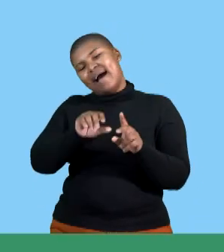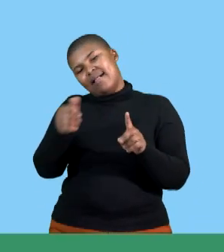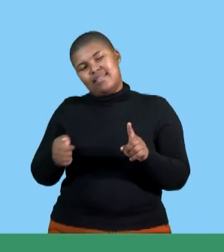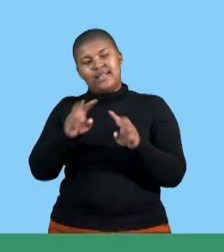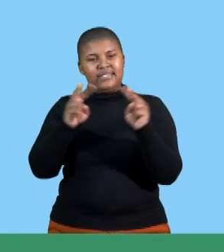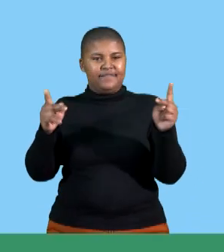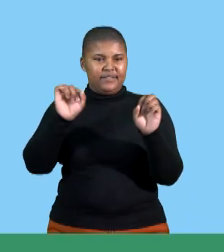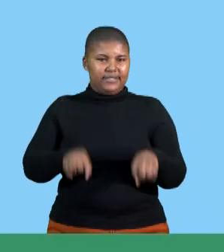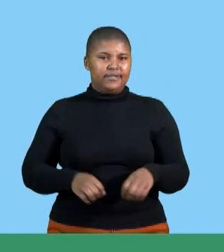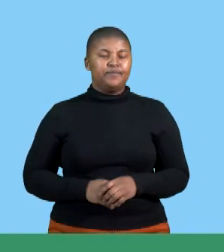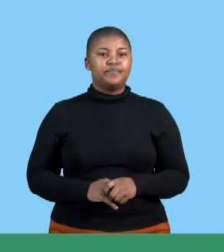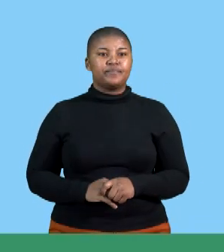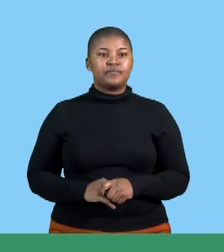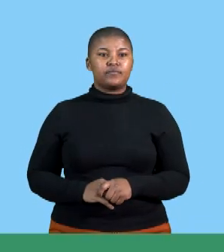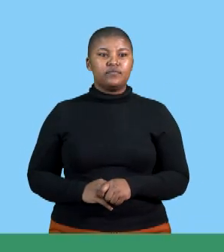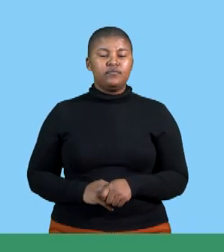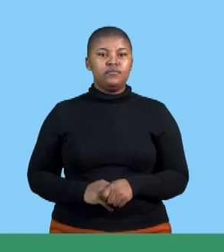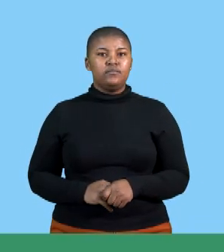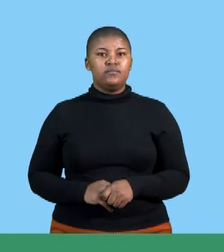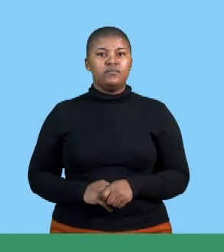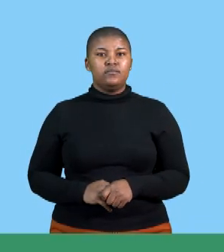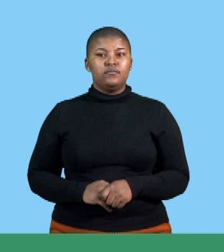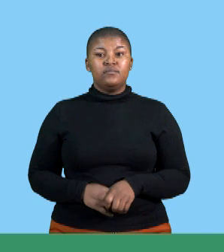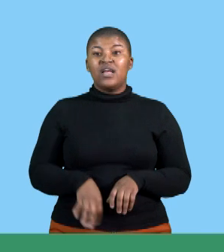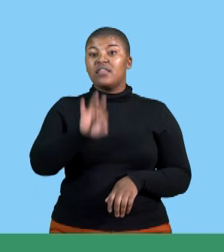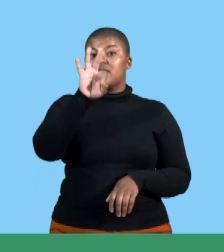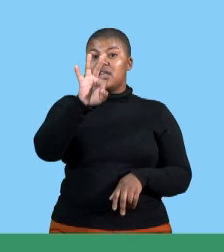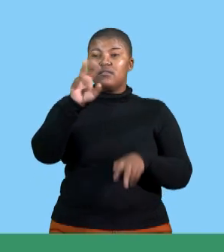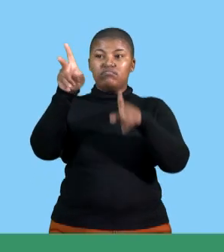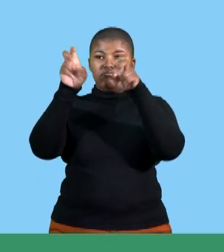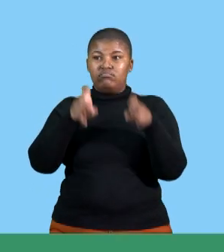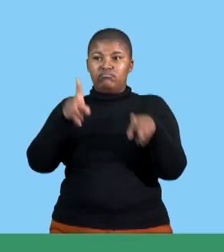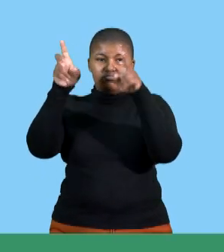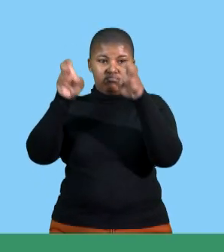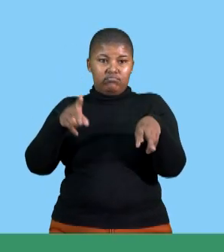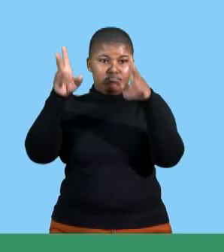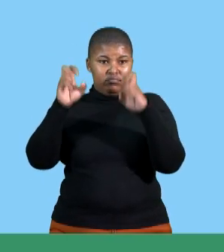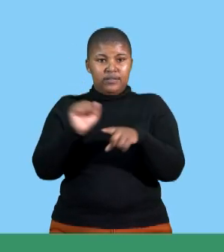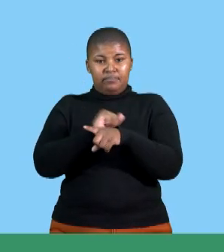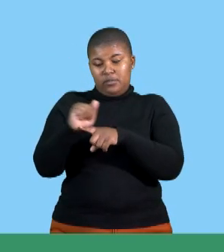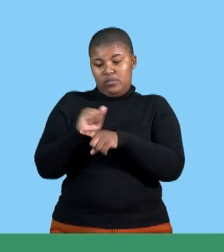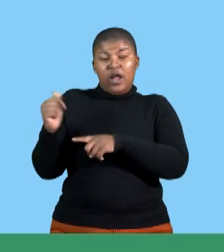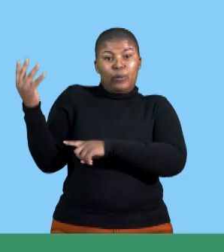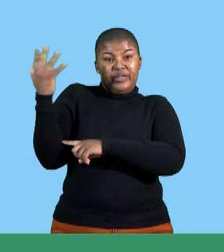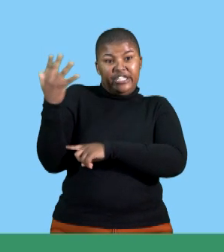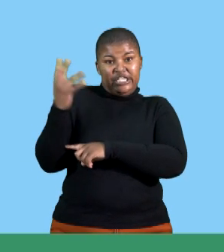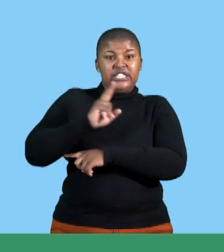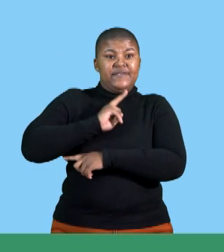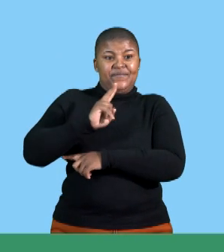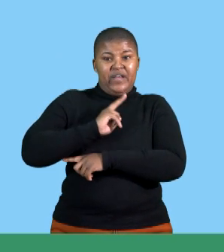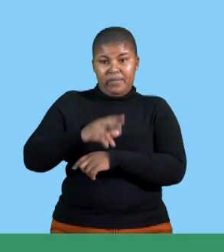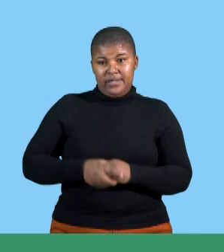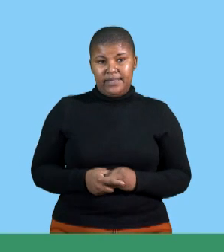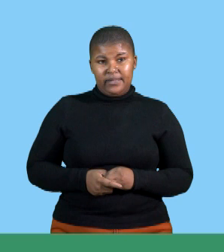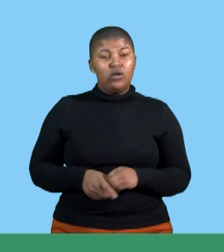quoted so the question said three factors that must be considered when you are preparing for the verbal presentation so in you